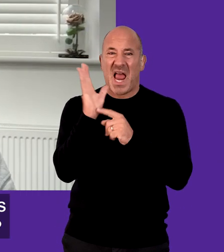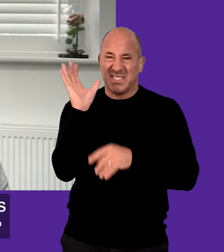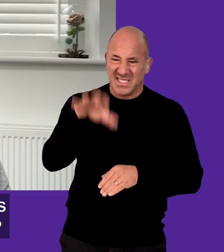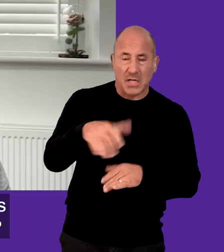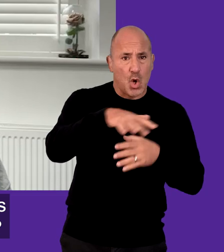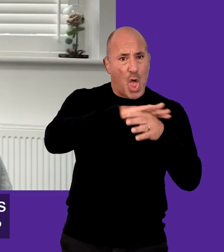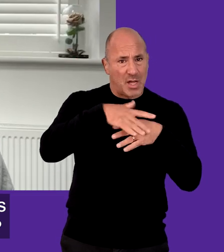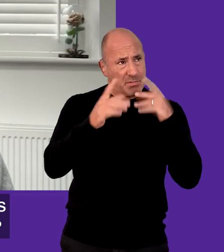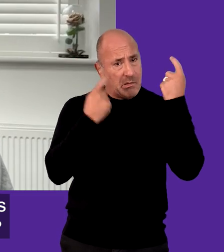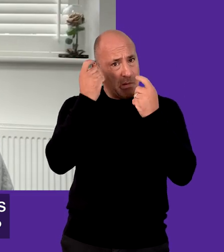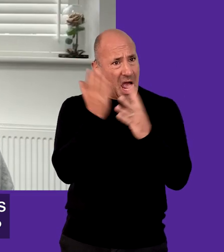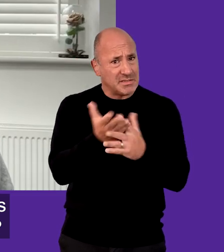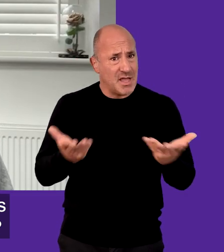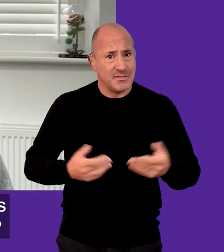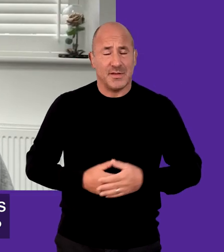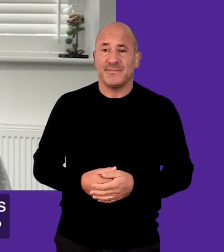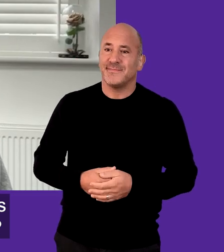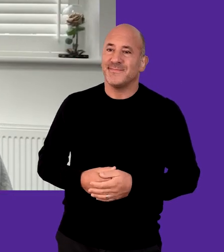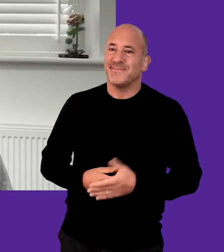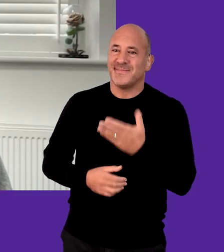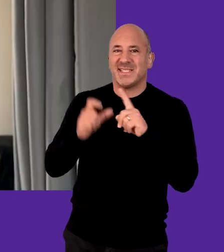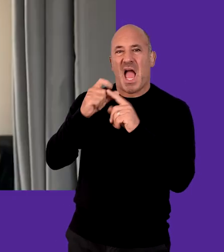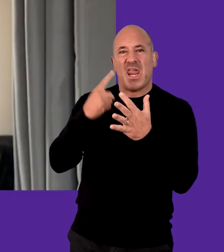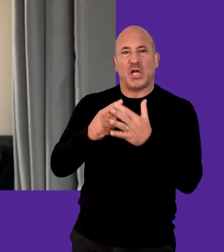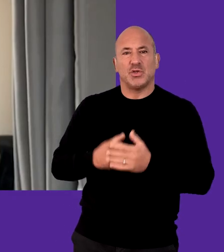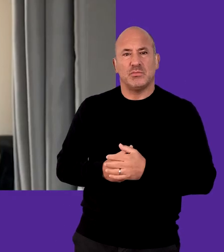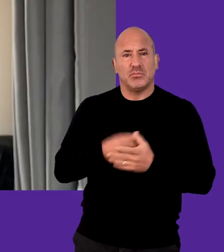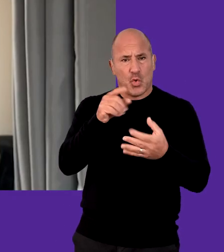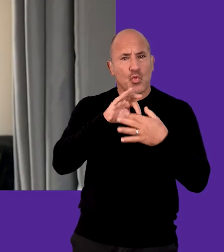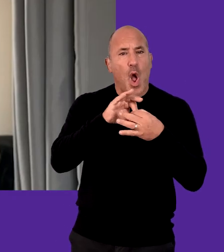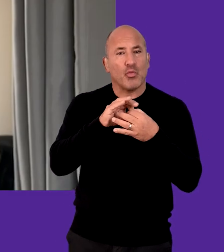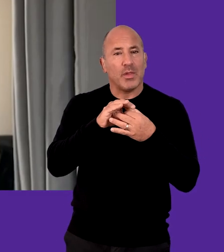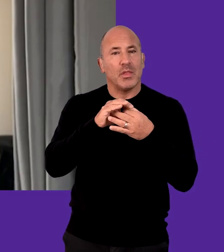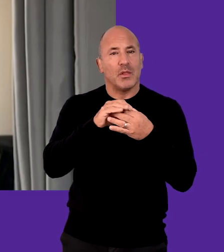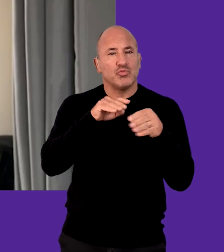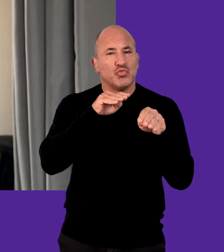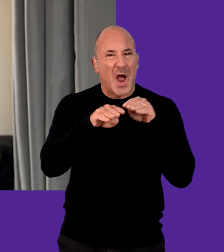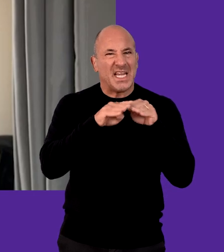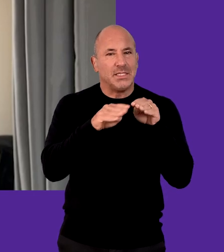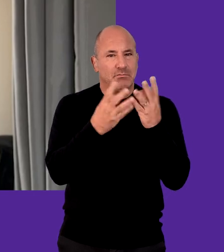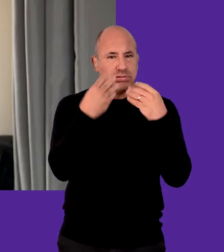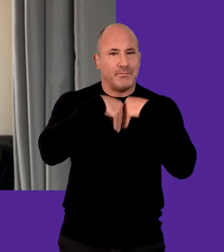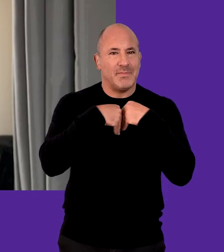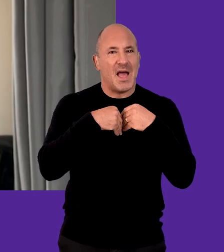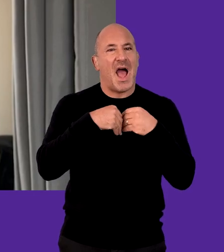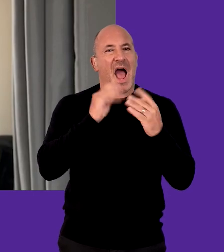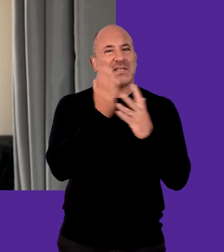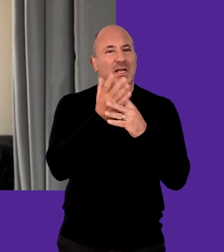catering spaces as well as the main set or locations? Dan Edge Do you work with trained access coordinators